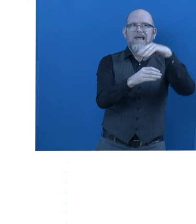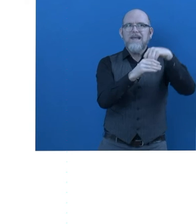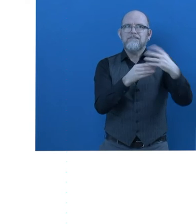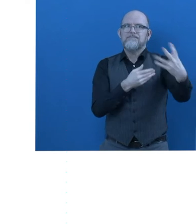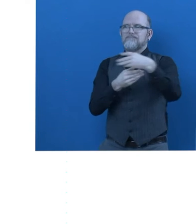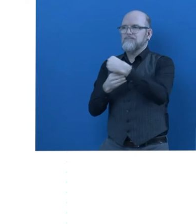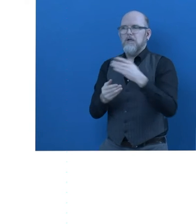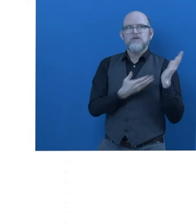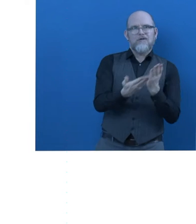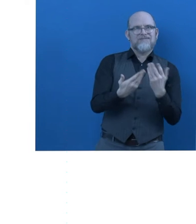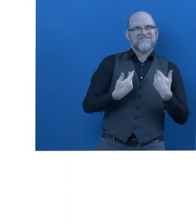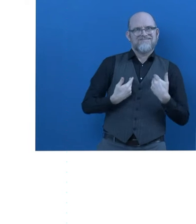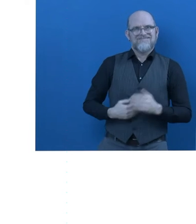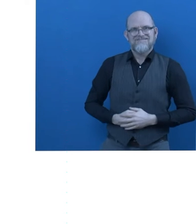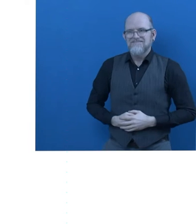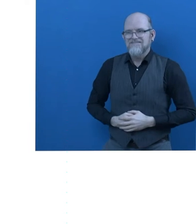help you?